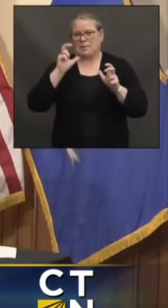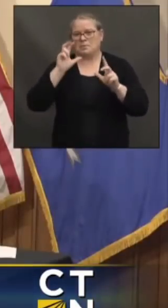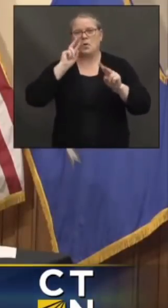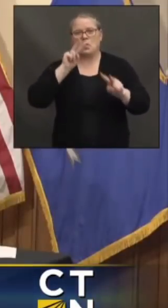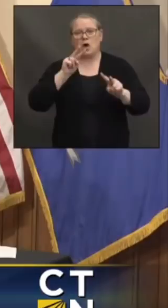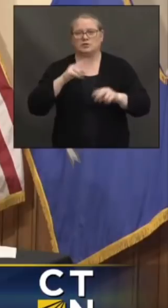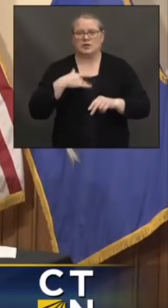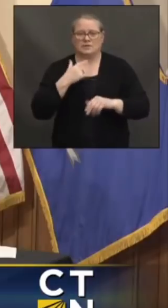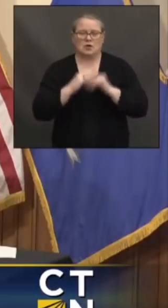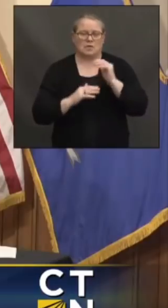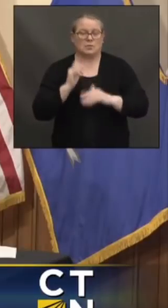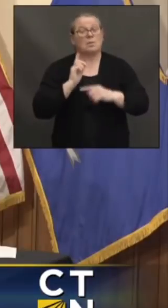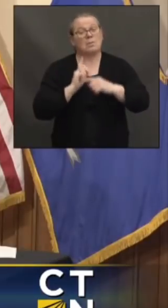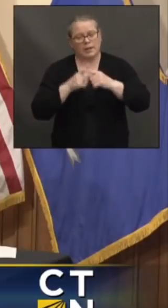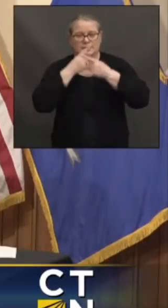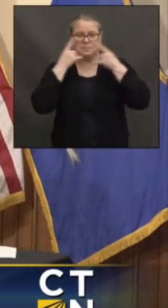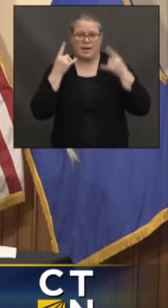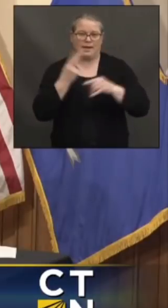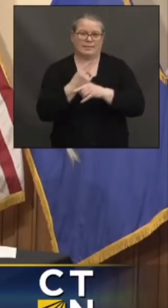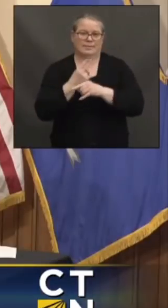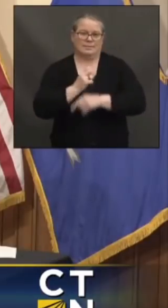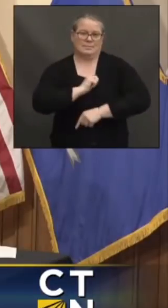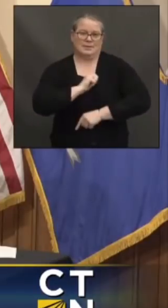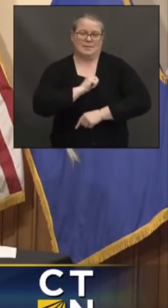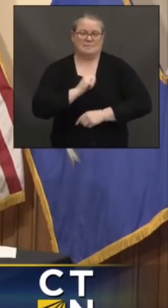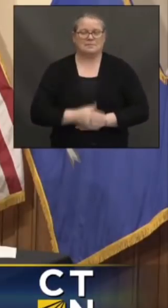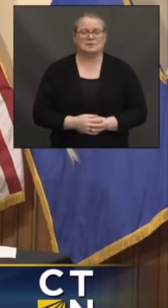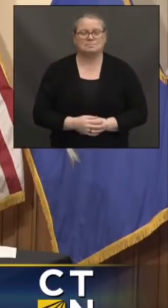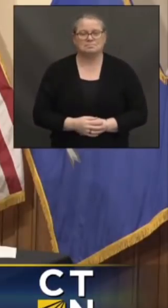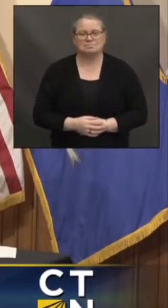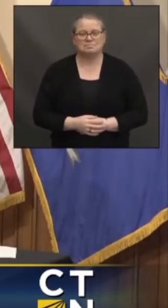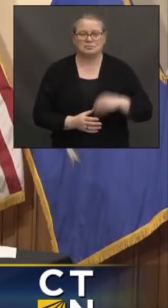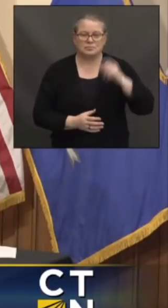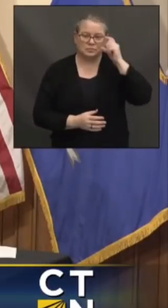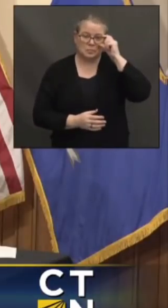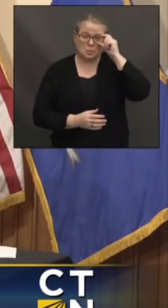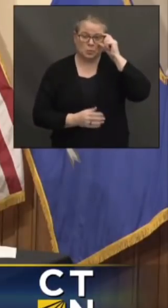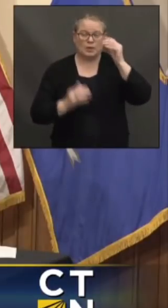And I wear a mask. CT News Junkie.